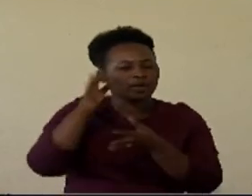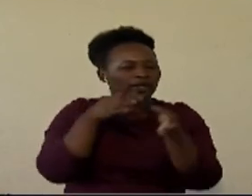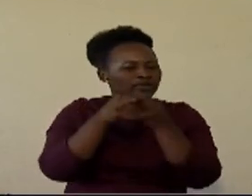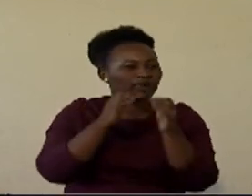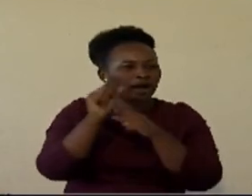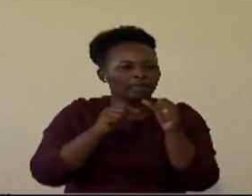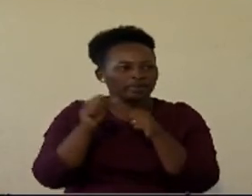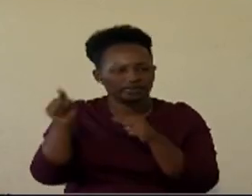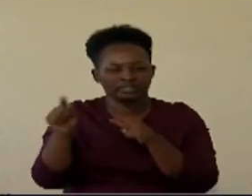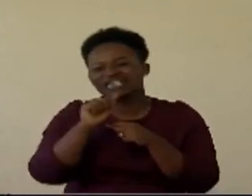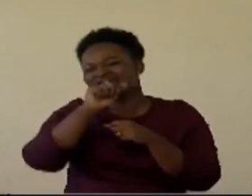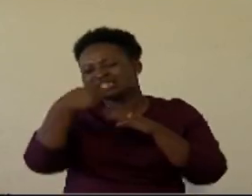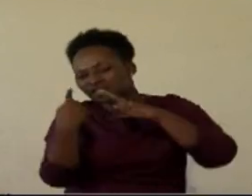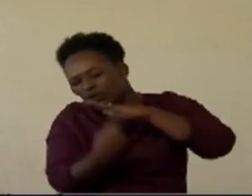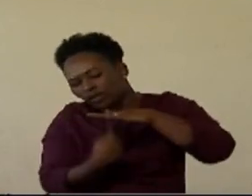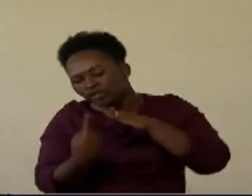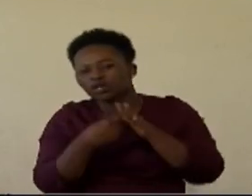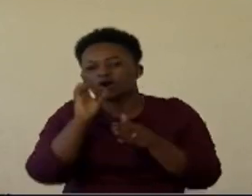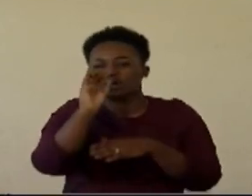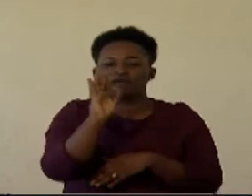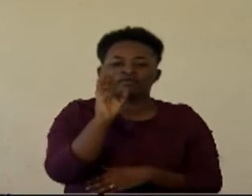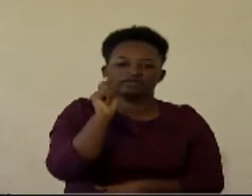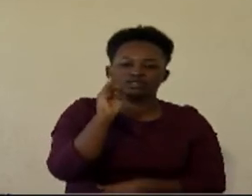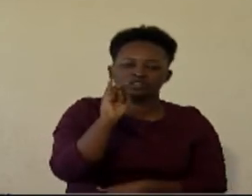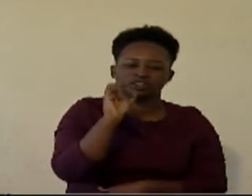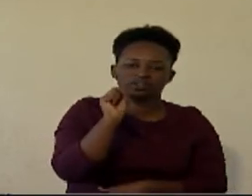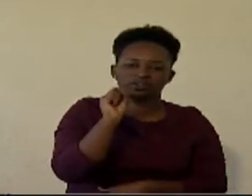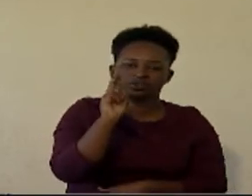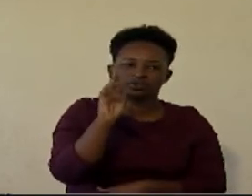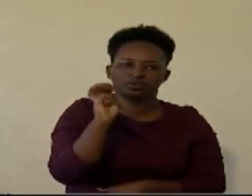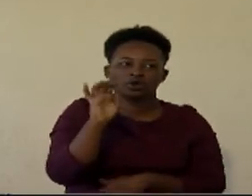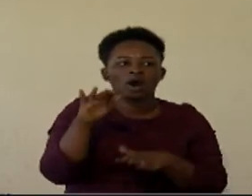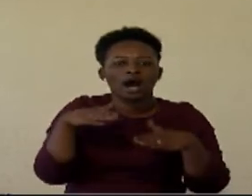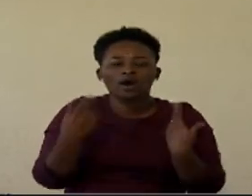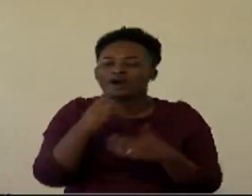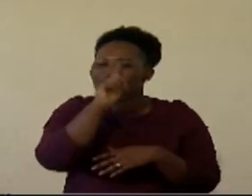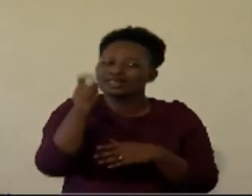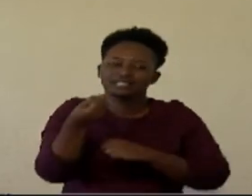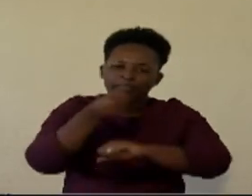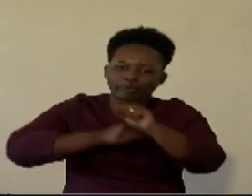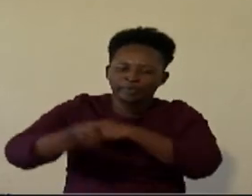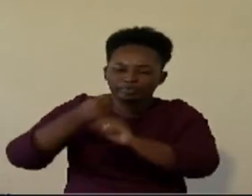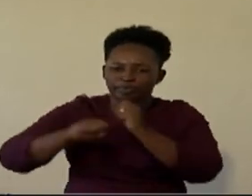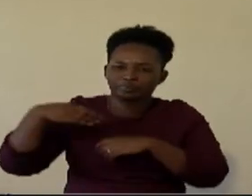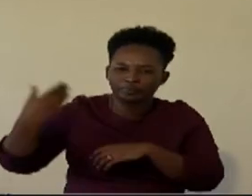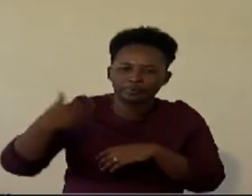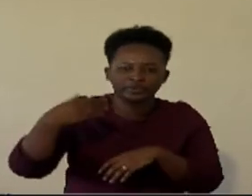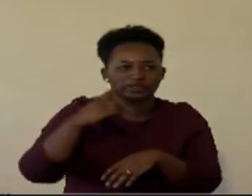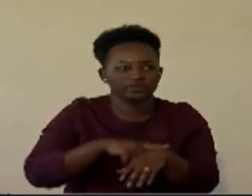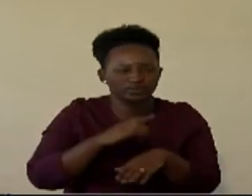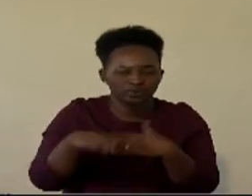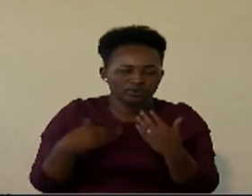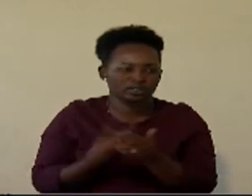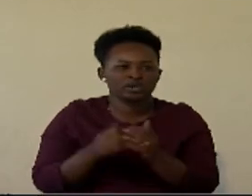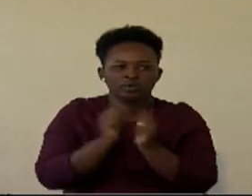What about the condition of the tissue? Is it actively dividing all the time, like meristems, plant